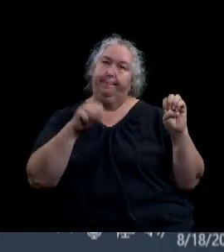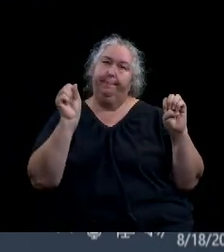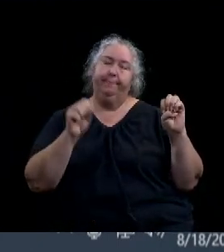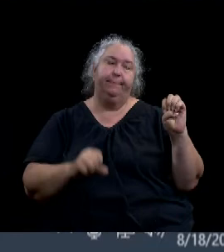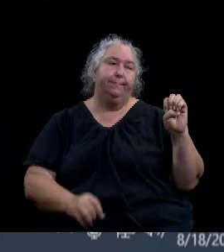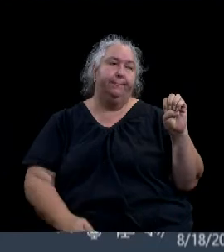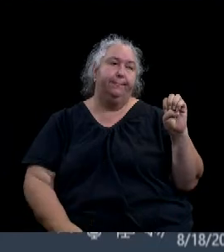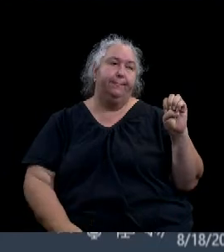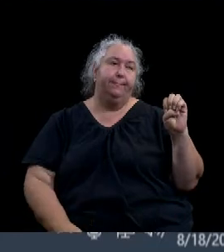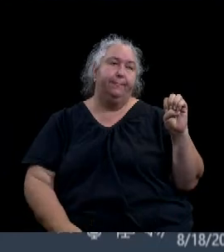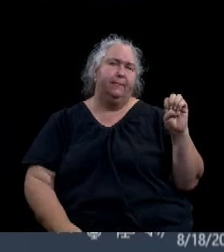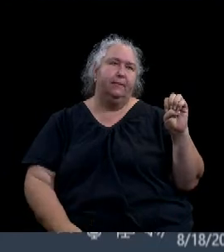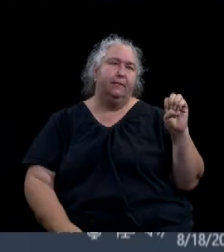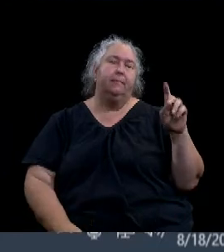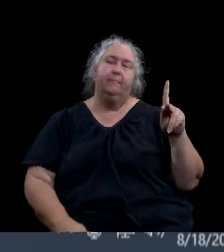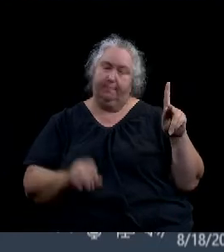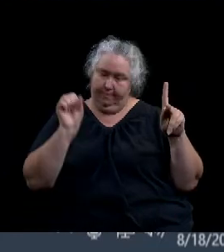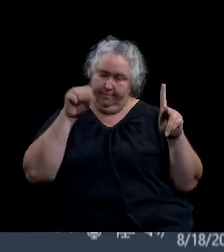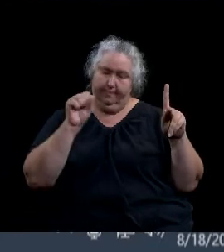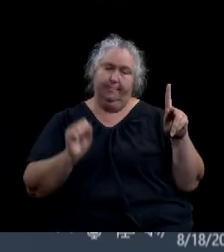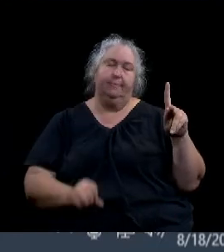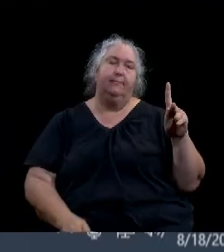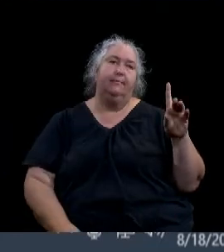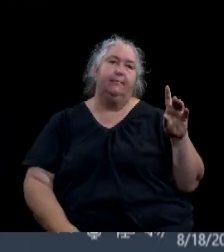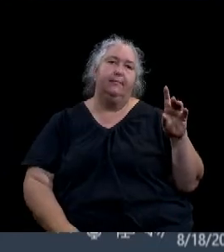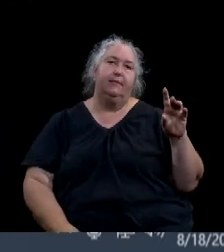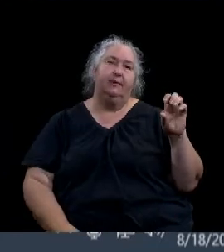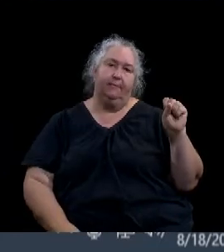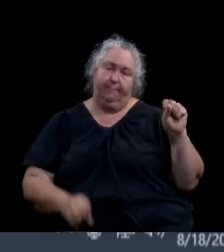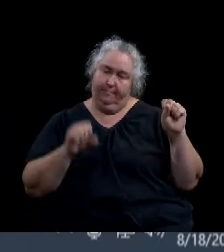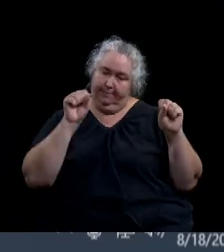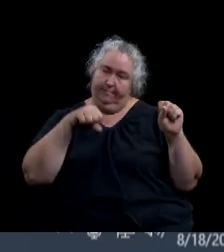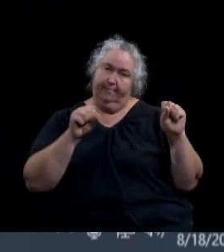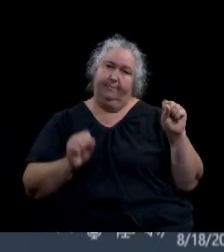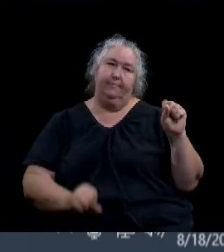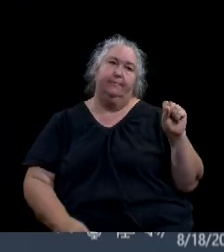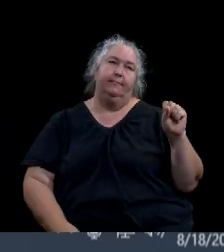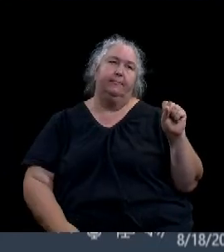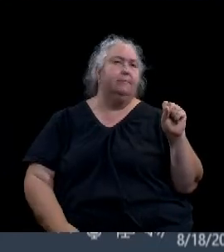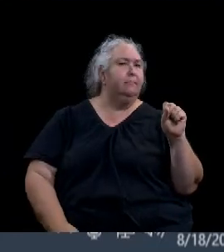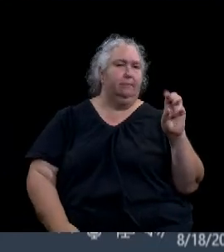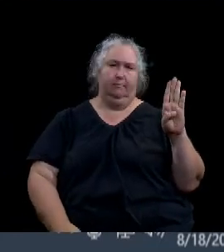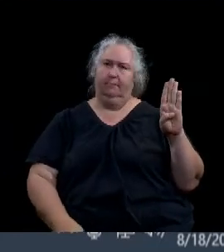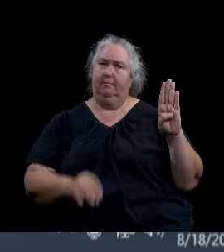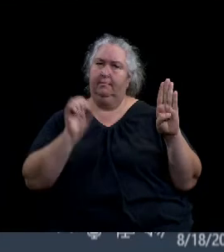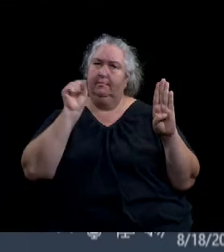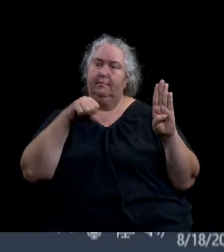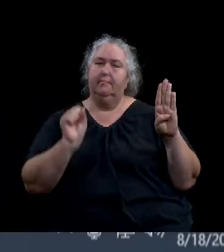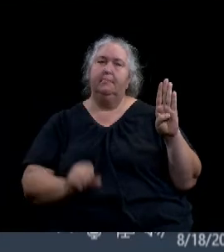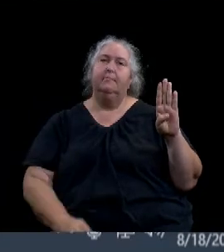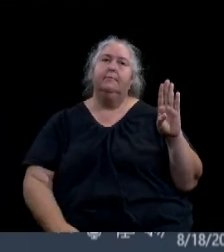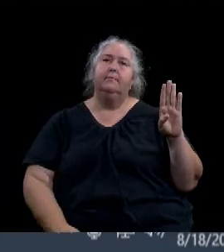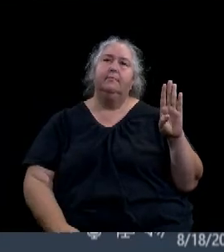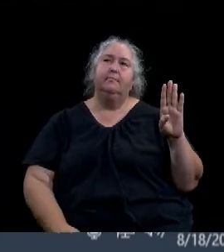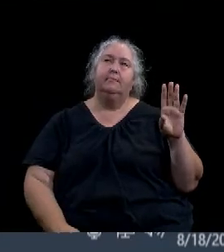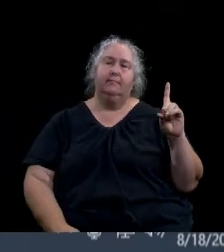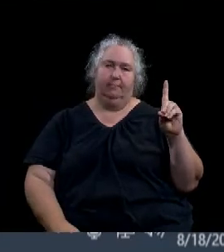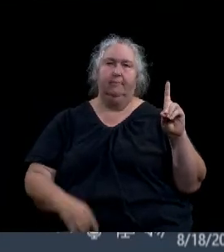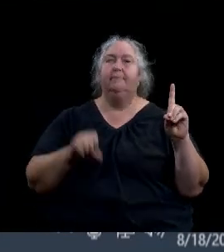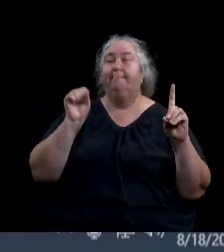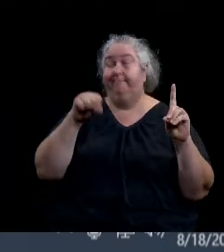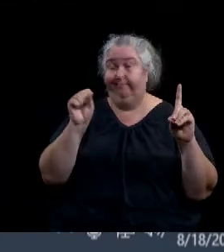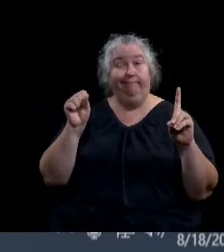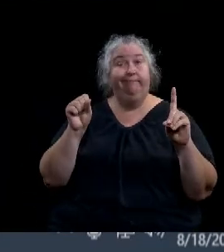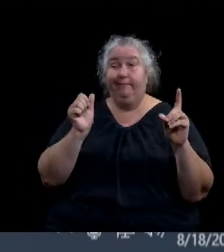Yes. Warfield? Yes. Beaver? Yes. That motion carries. We'll go to resolution